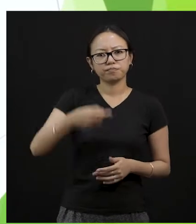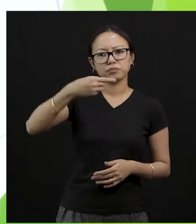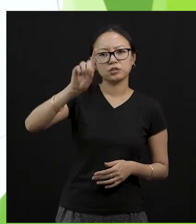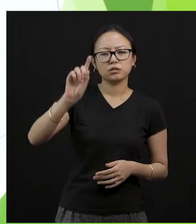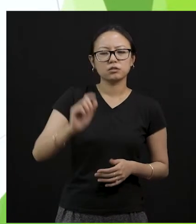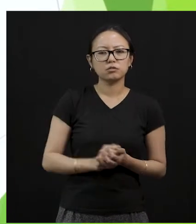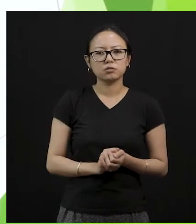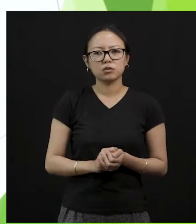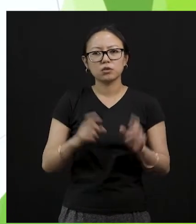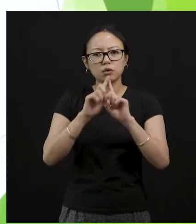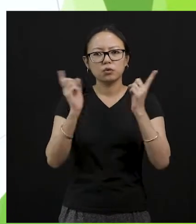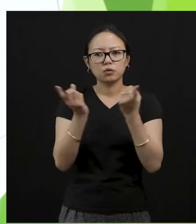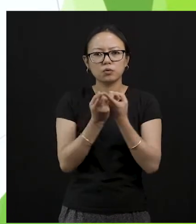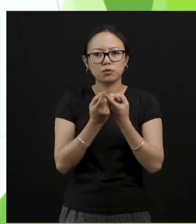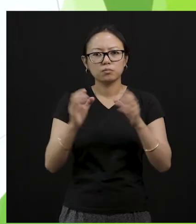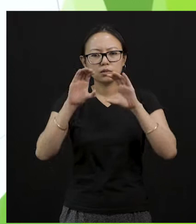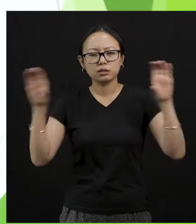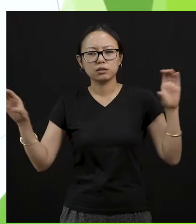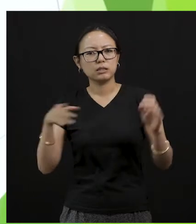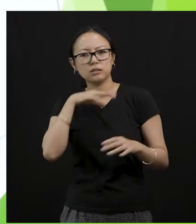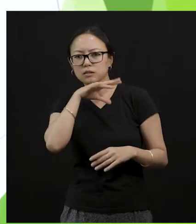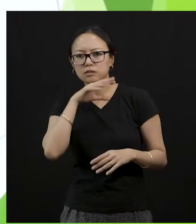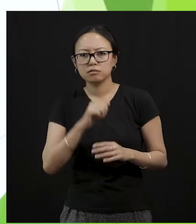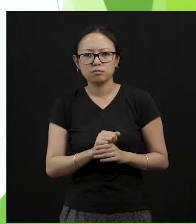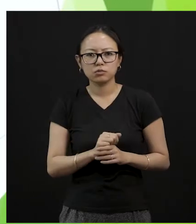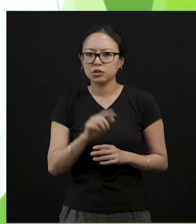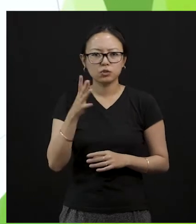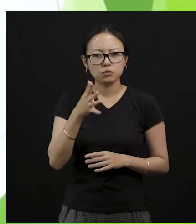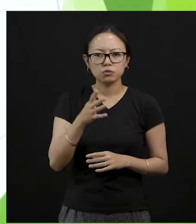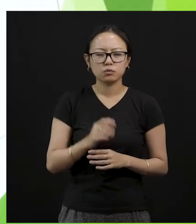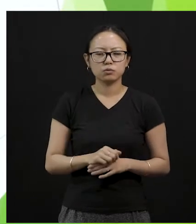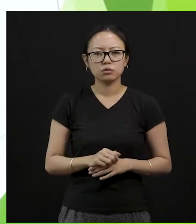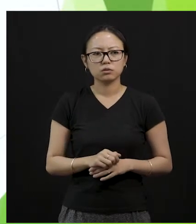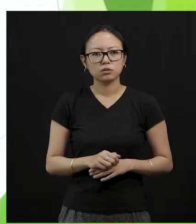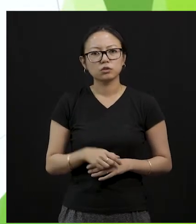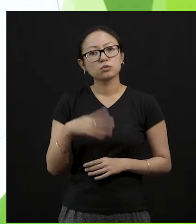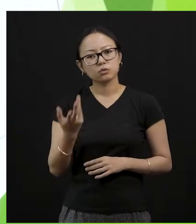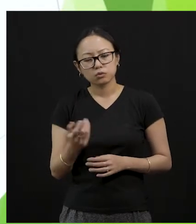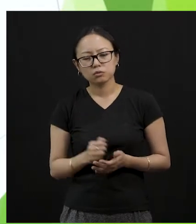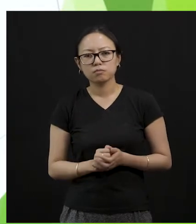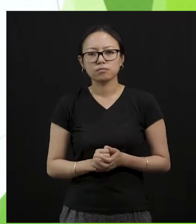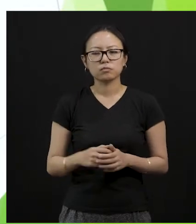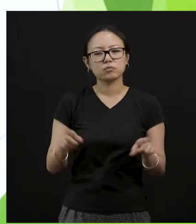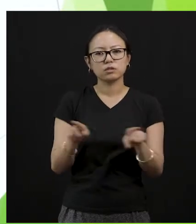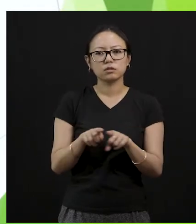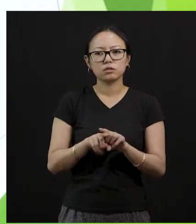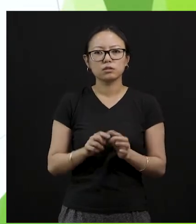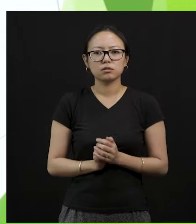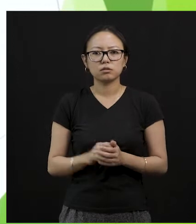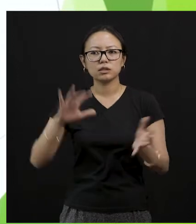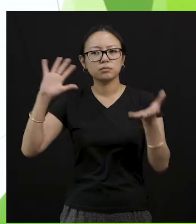dirty right. So likewise likewise our earth is our home so we have to take care of our